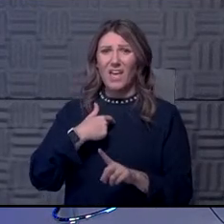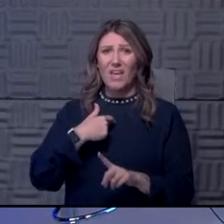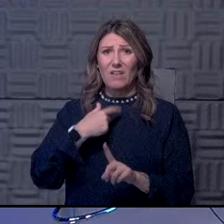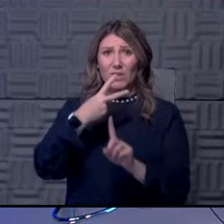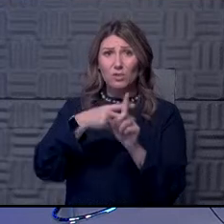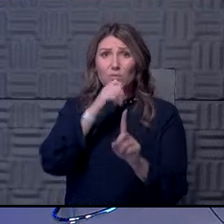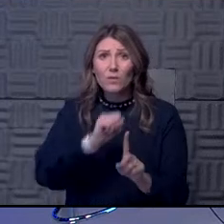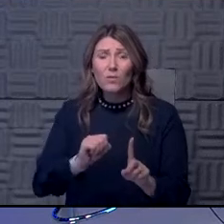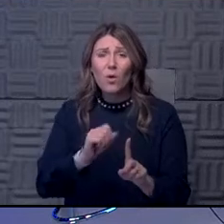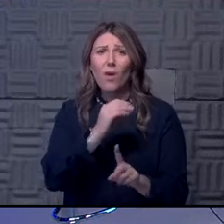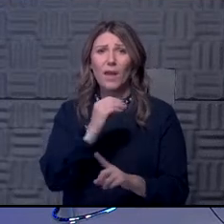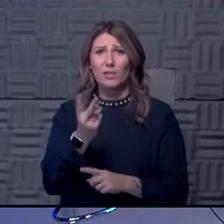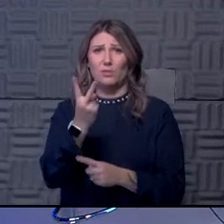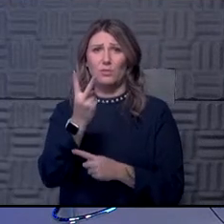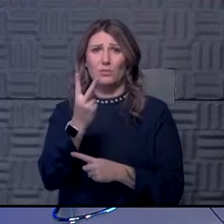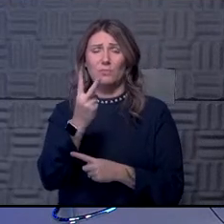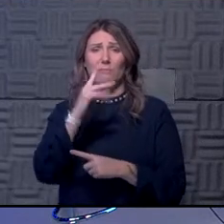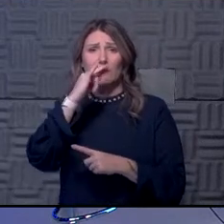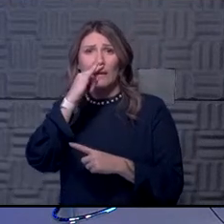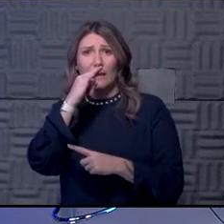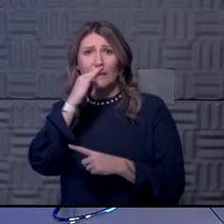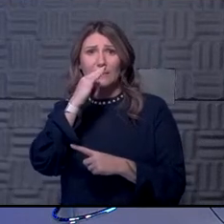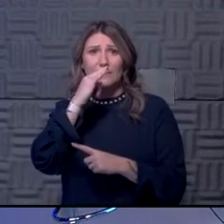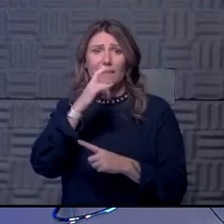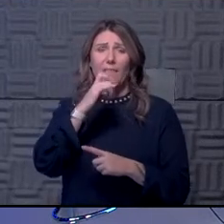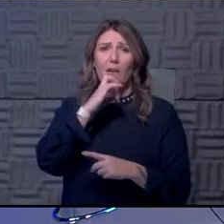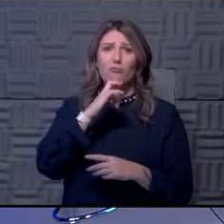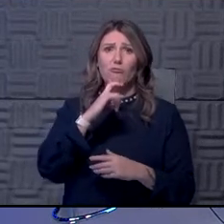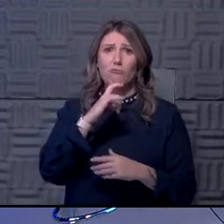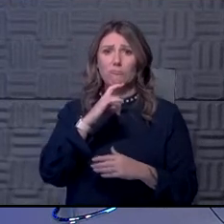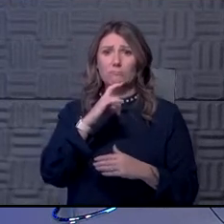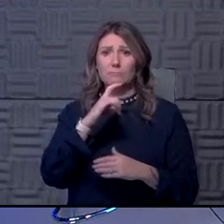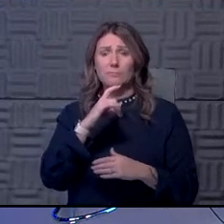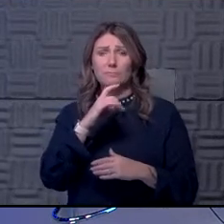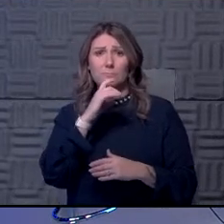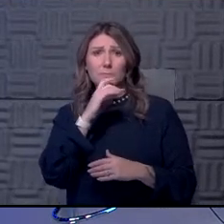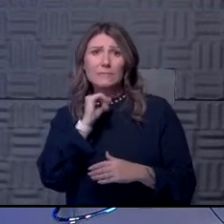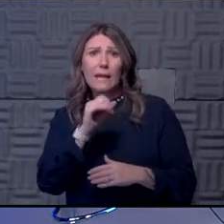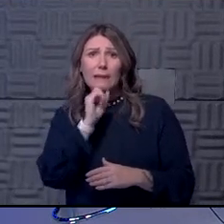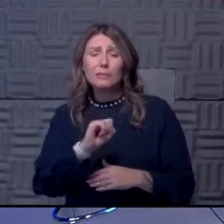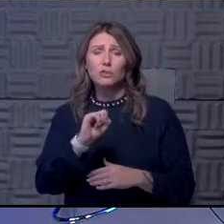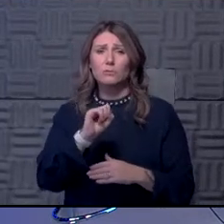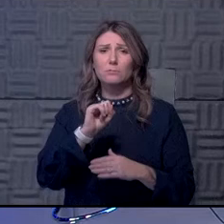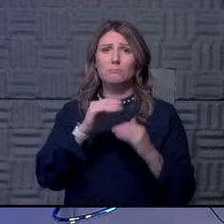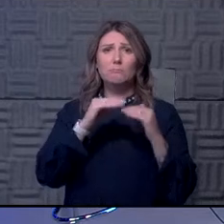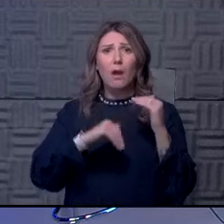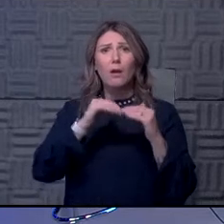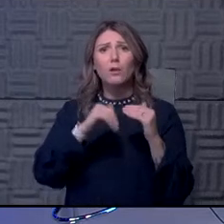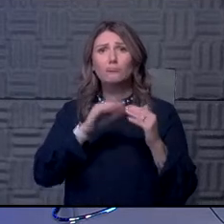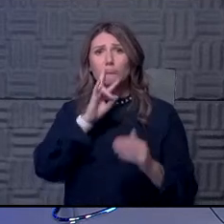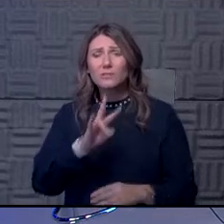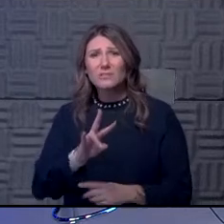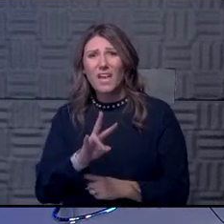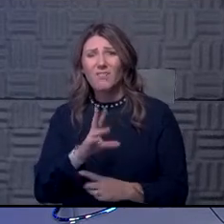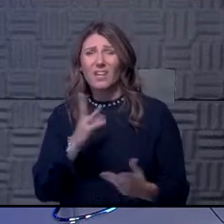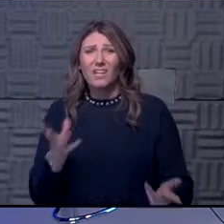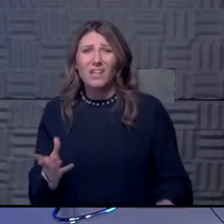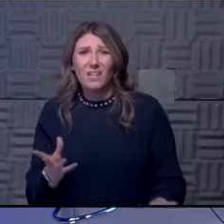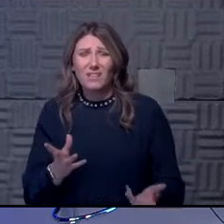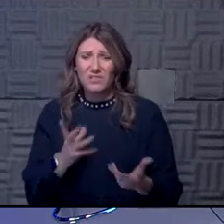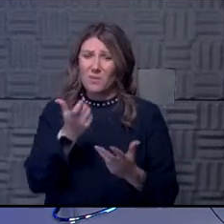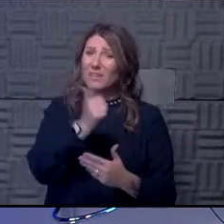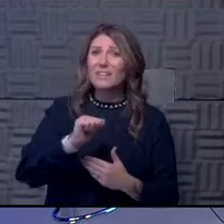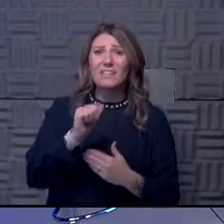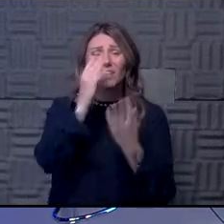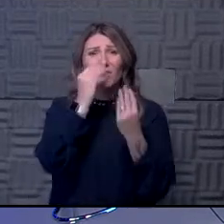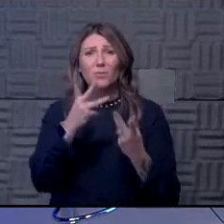kids under age seven. How can I keep my family safe from getting this as well? Any additional information would be greatly appreciated. Can